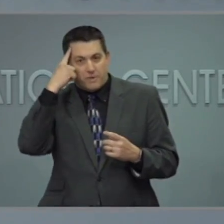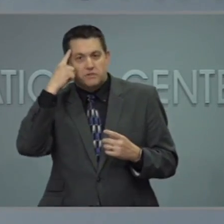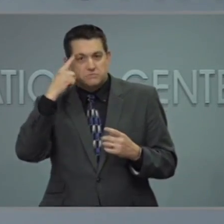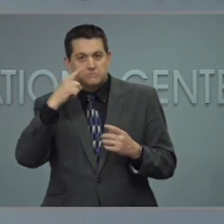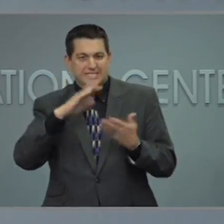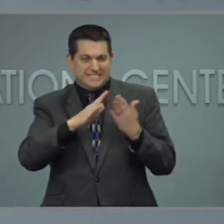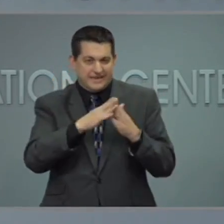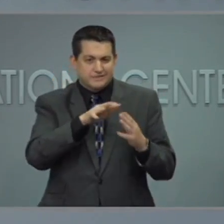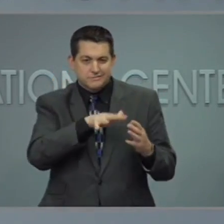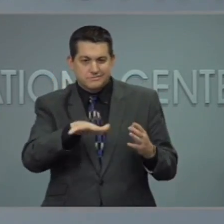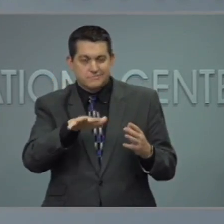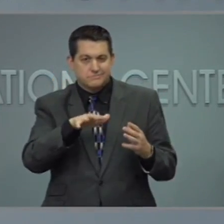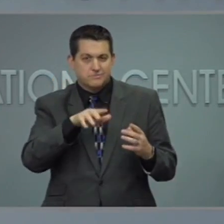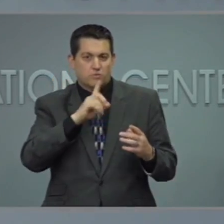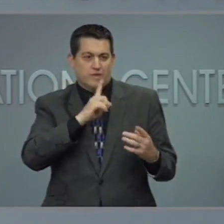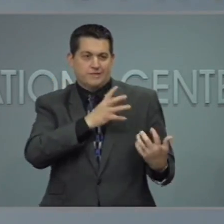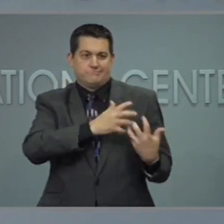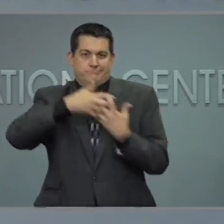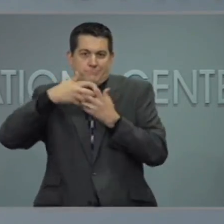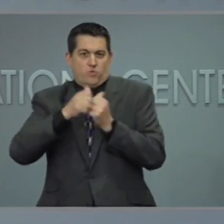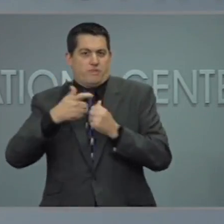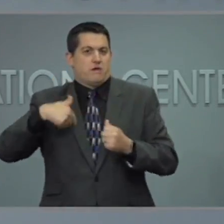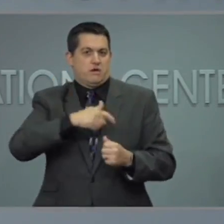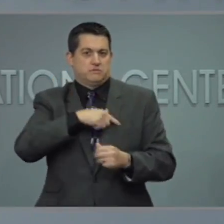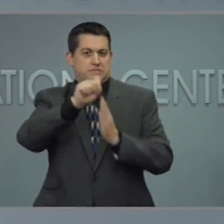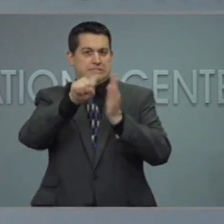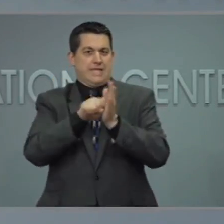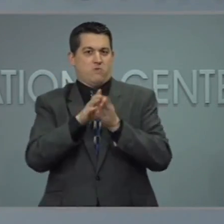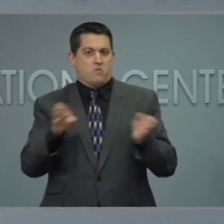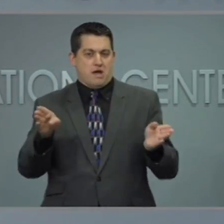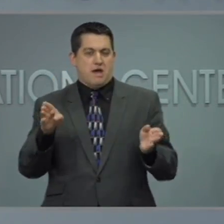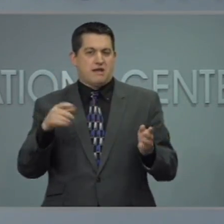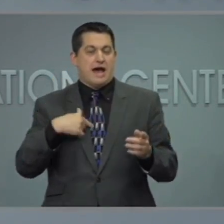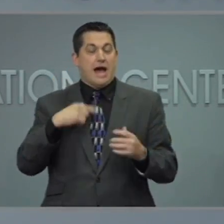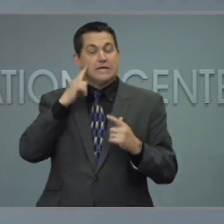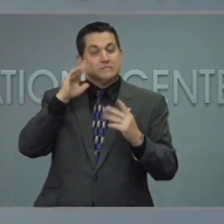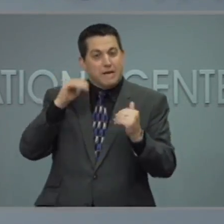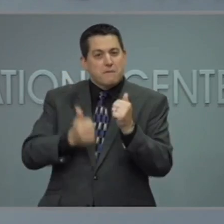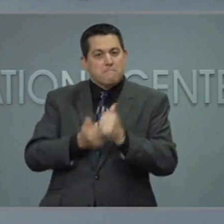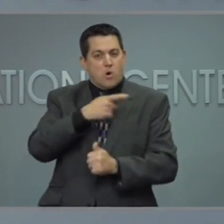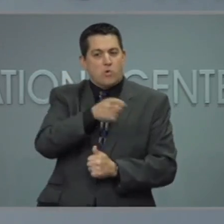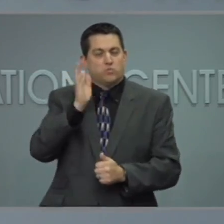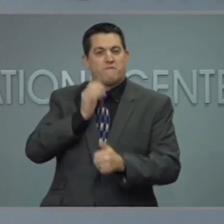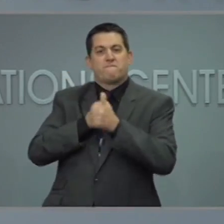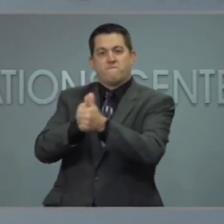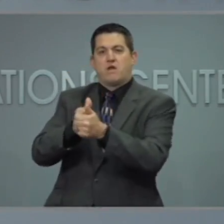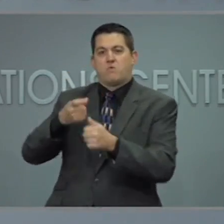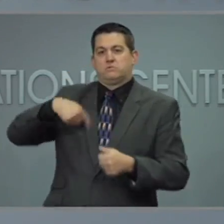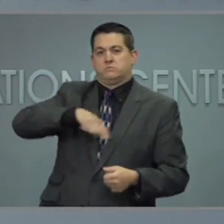for most of this pandemic. So I would expect most of them to follow what we are doing.